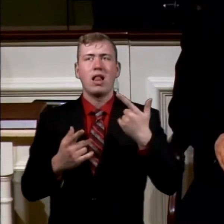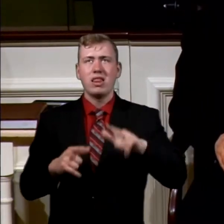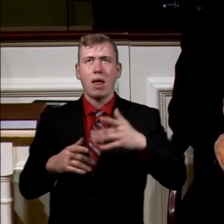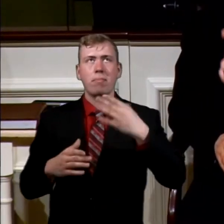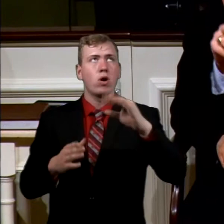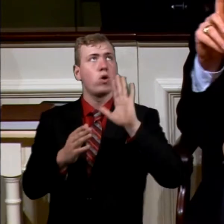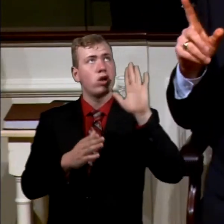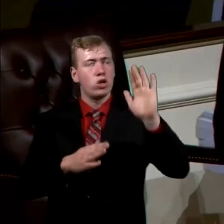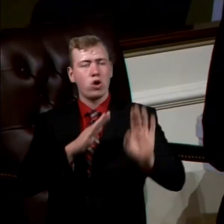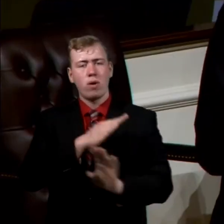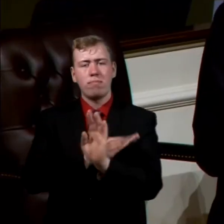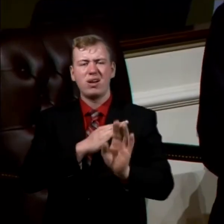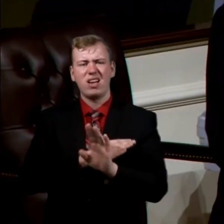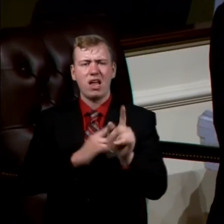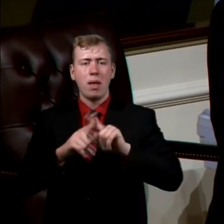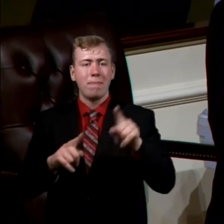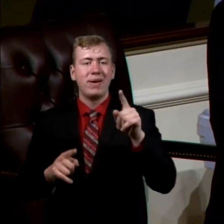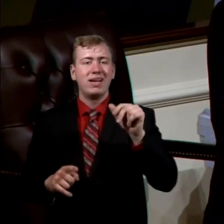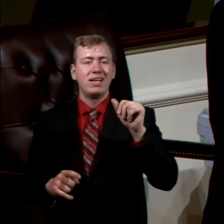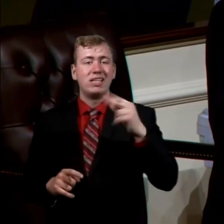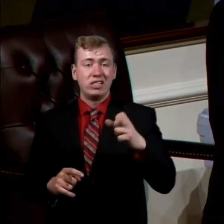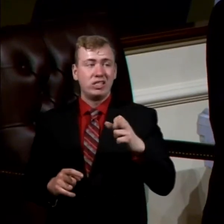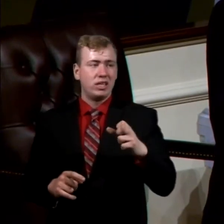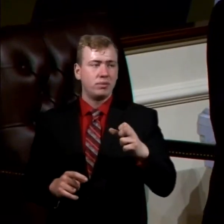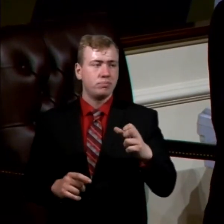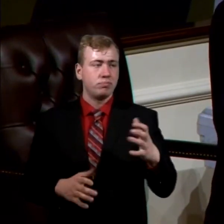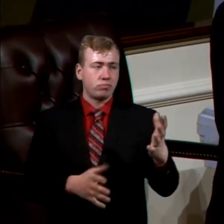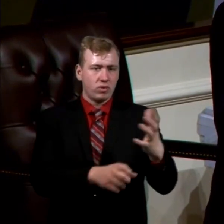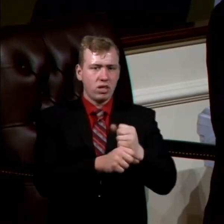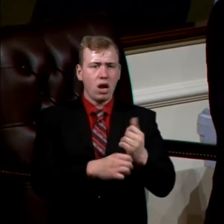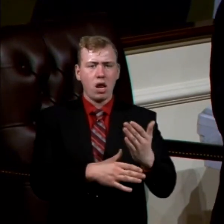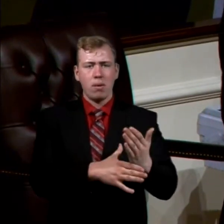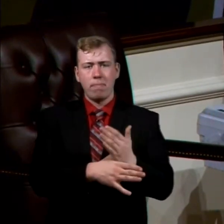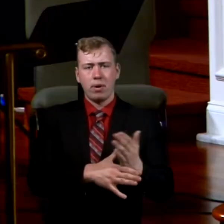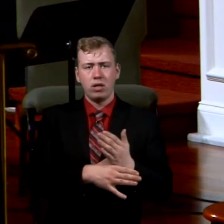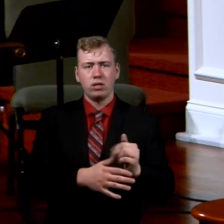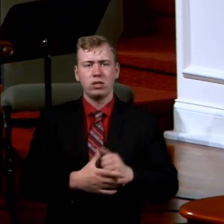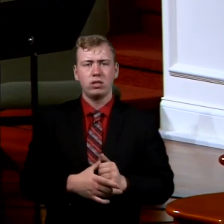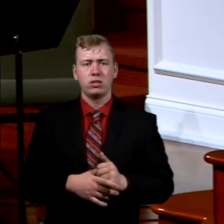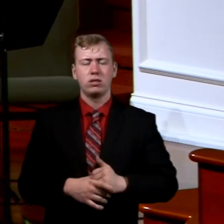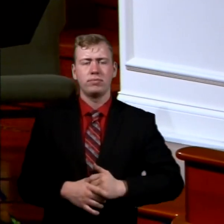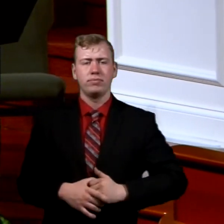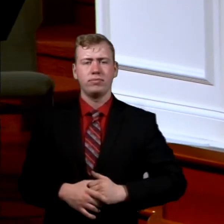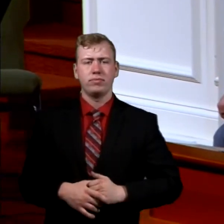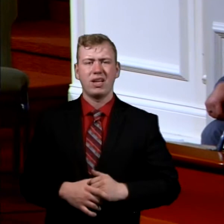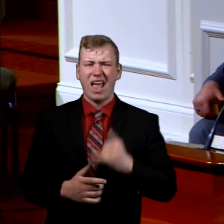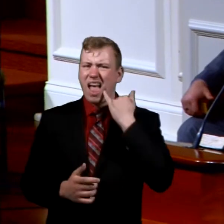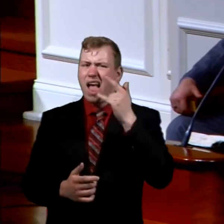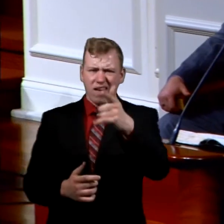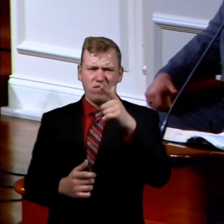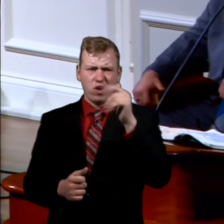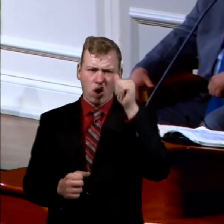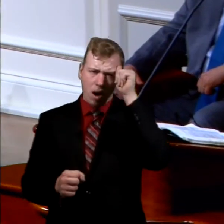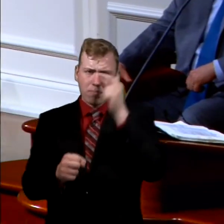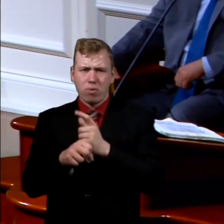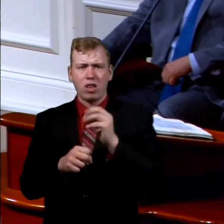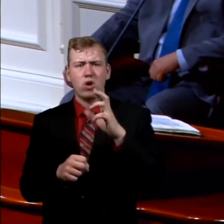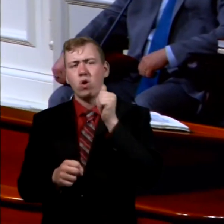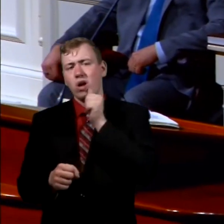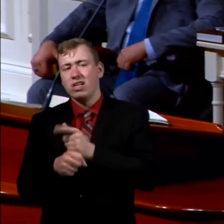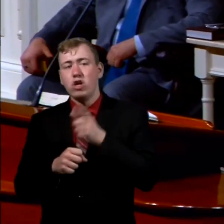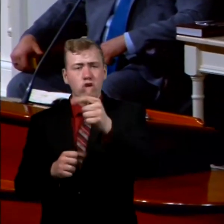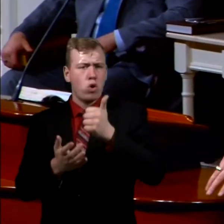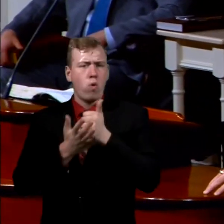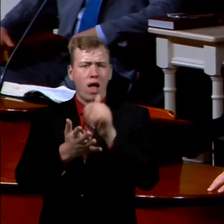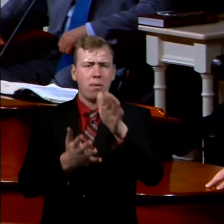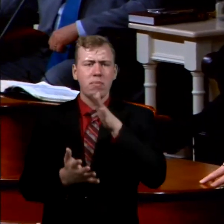But she recruited a partner. I just want to say parenthetically here, if you're a brother or a sister, you help